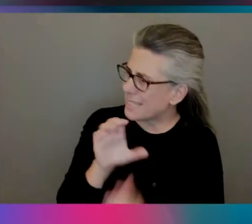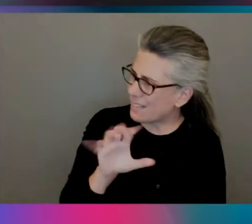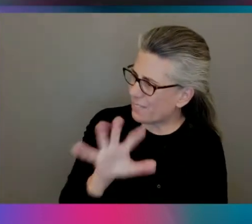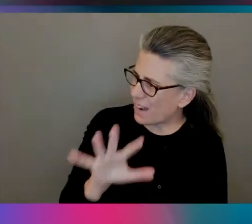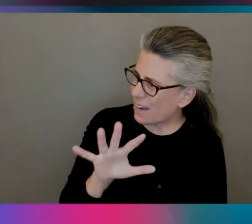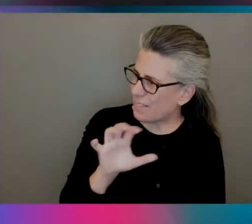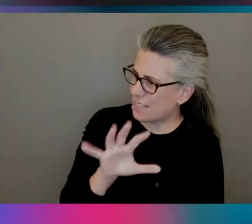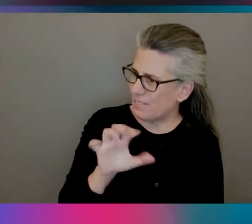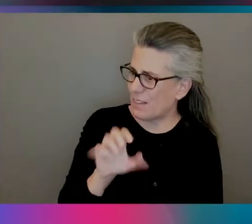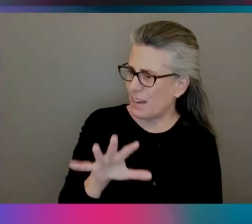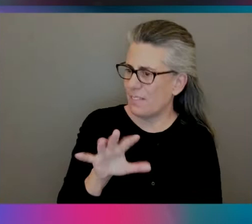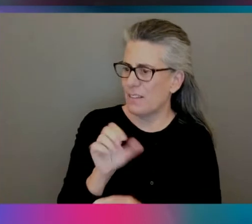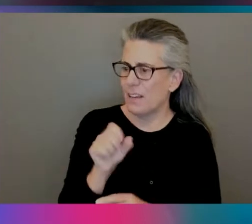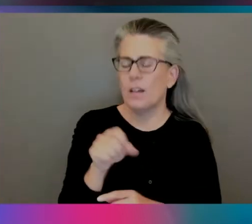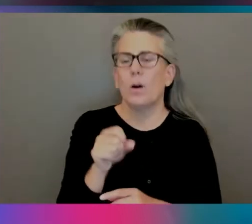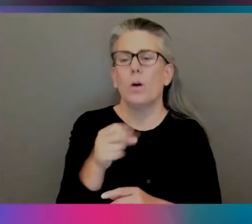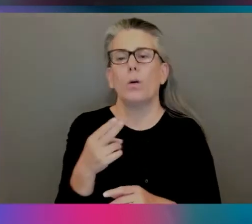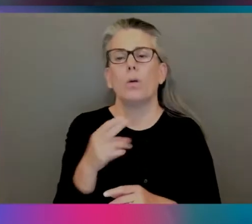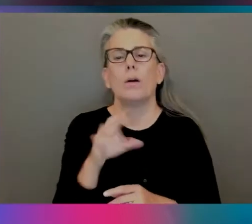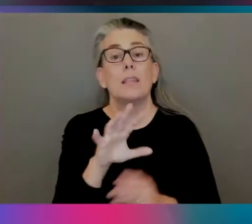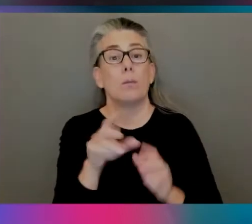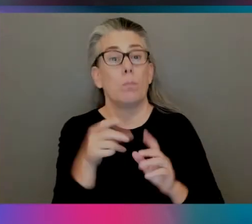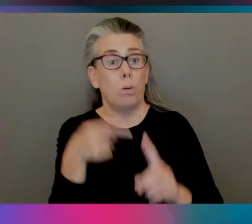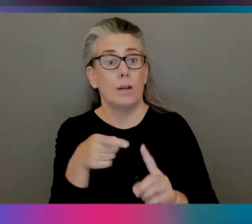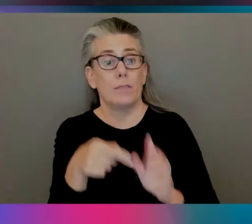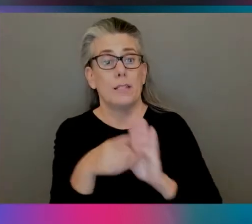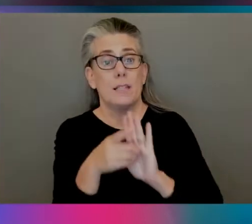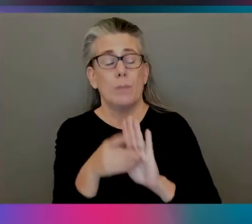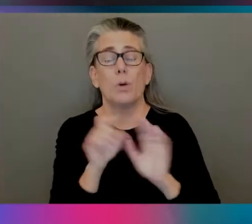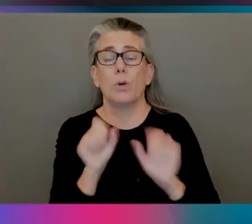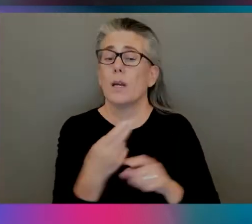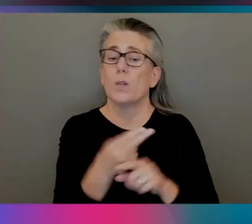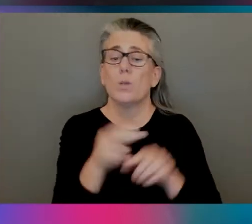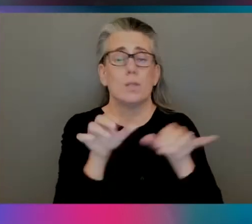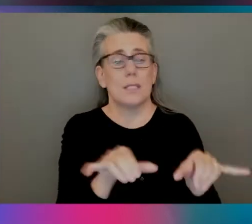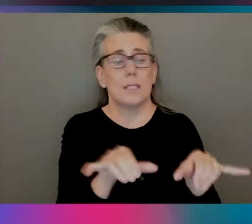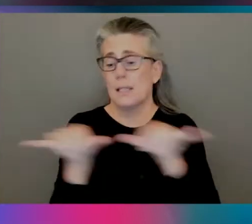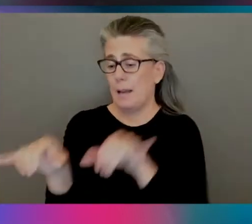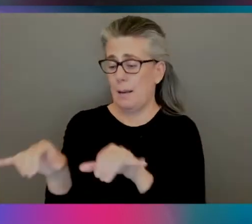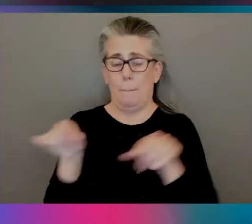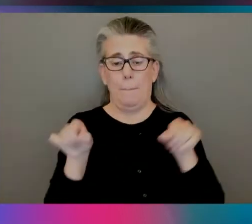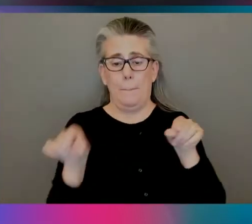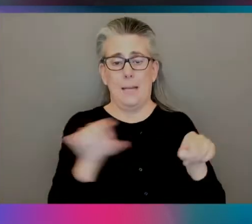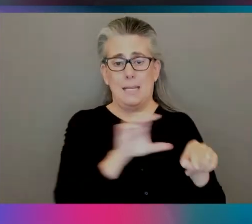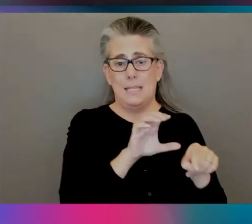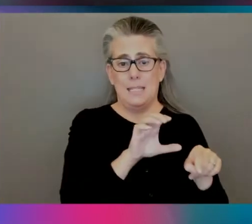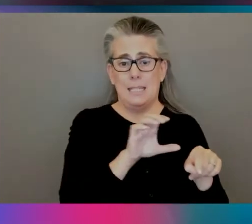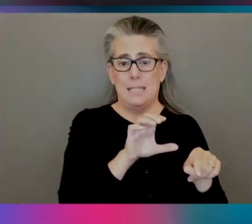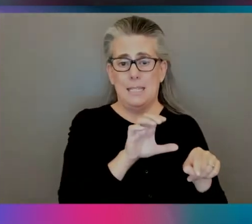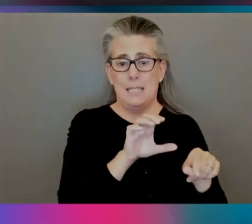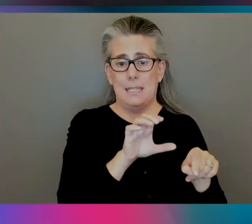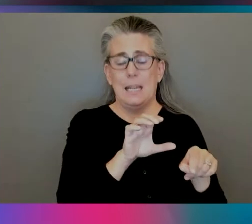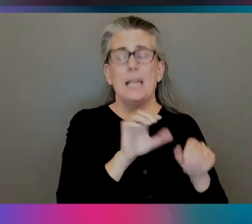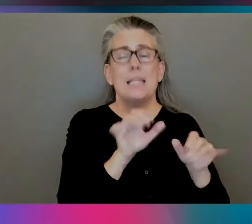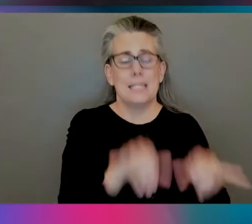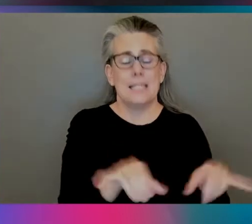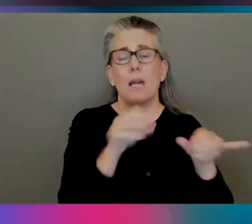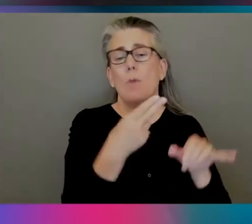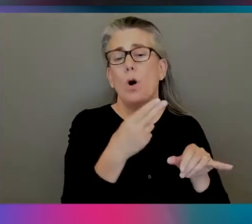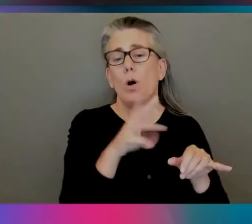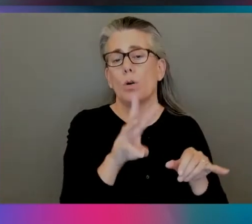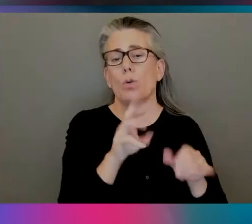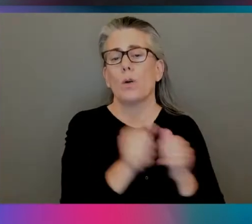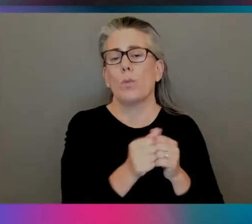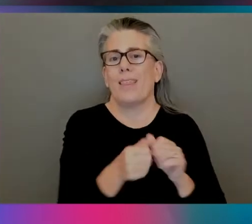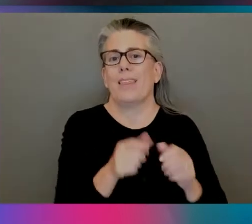both cases, yeah. The point of this demo is to demonstrate that, like, you can use the same hardware with an accelerated model. You get the same result,